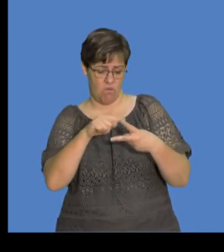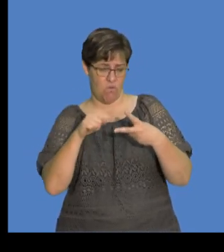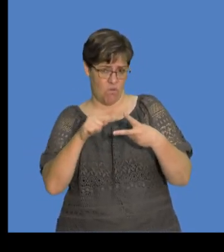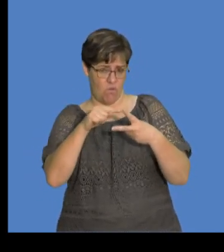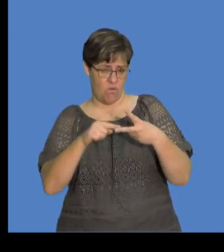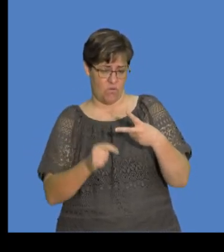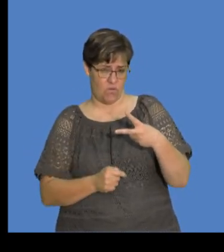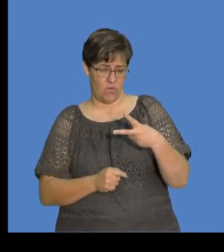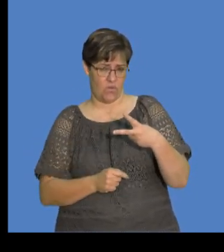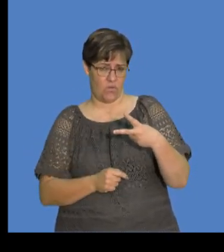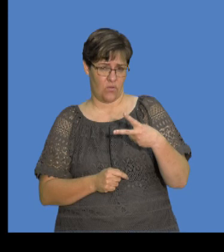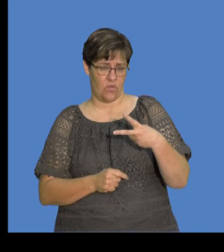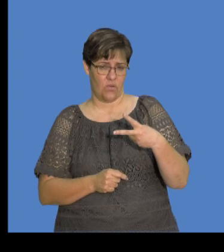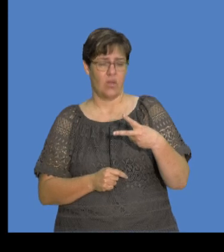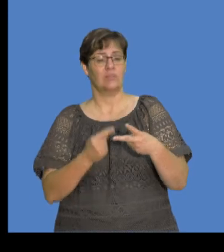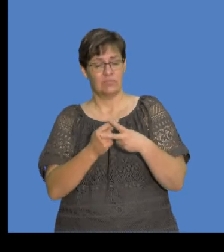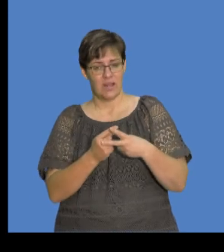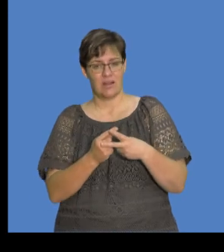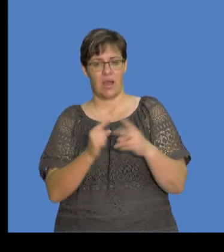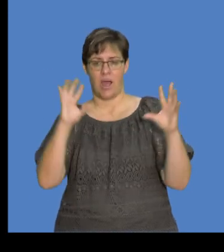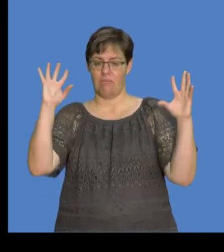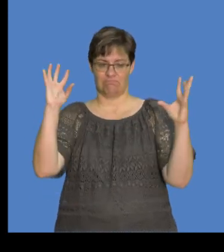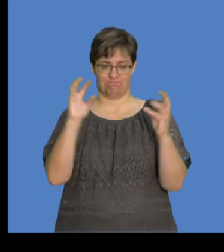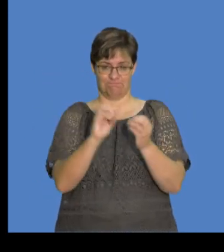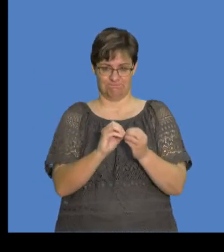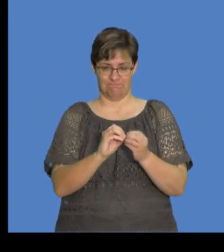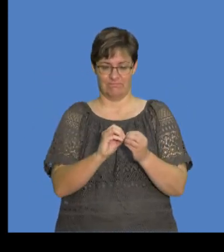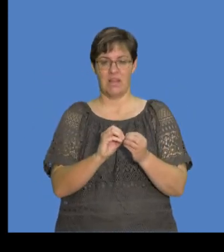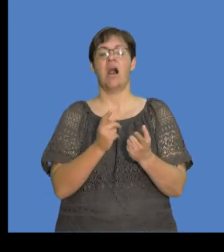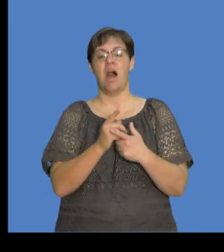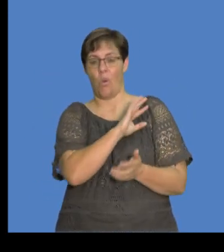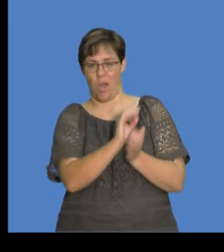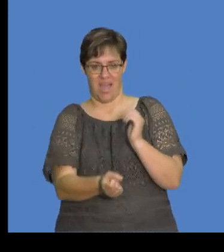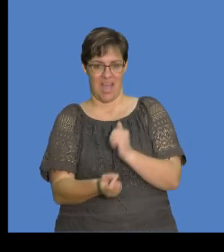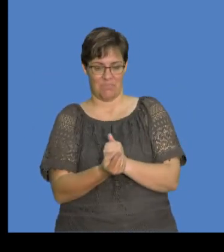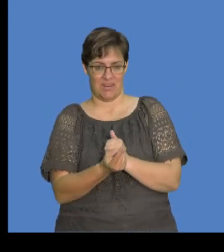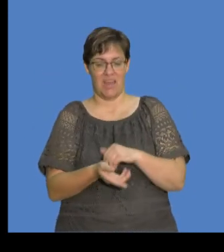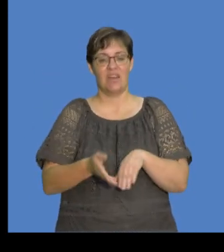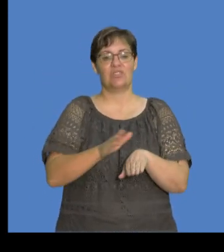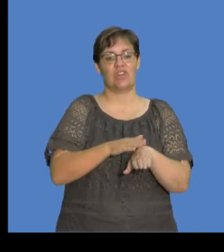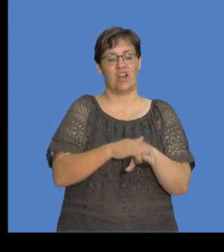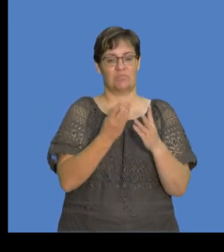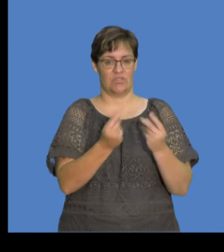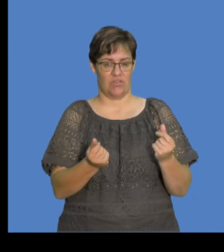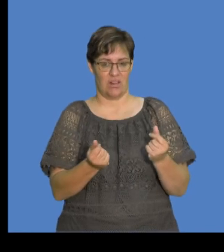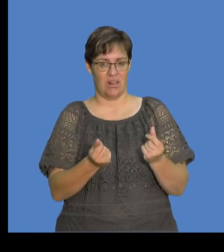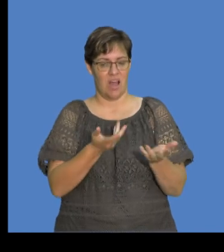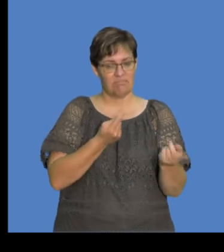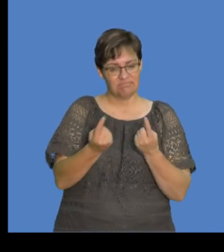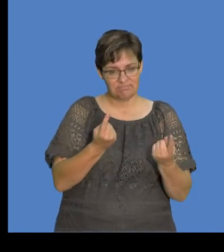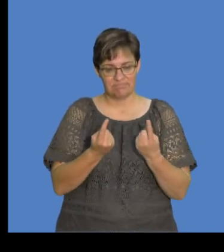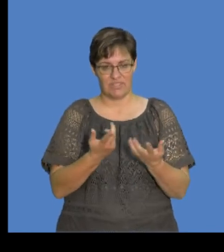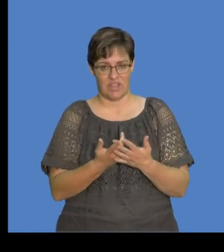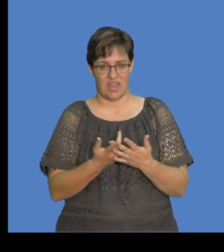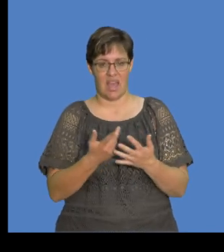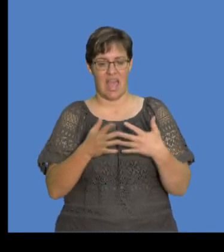this comes, this brings it all together in terms of what exactly happens when charged materials